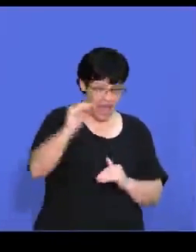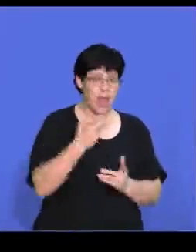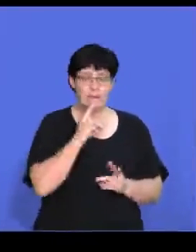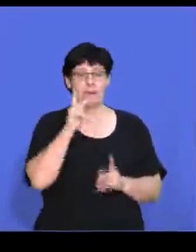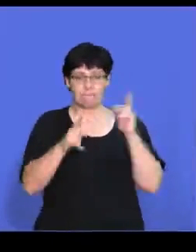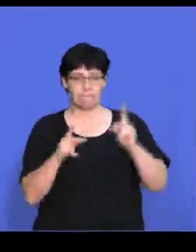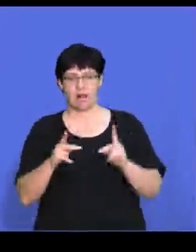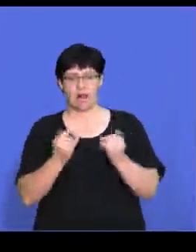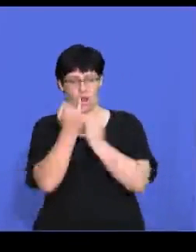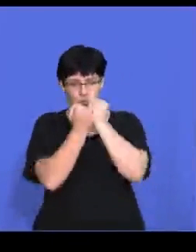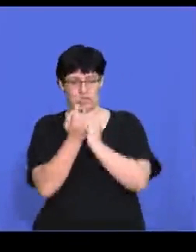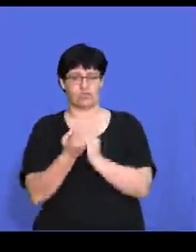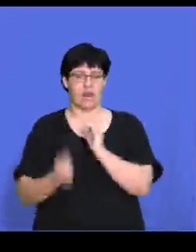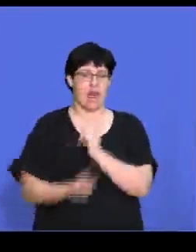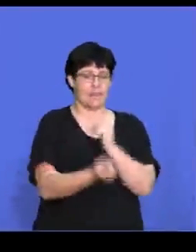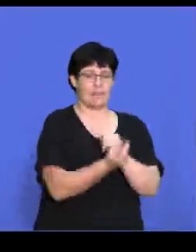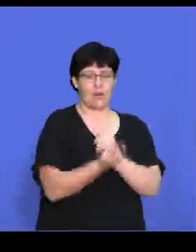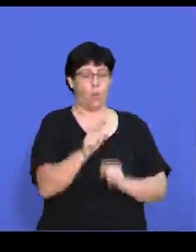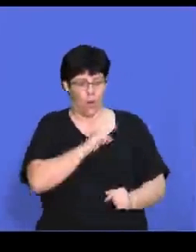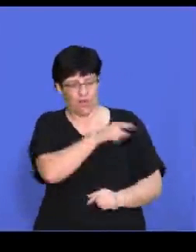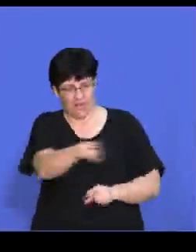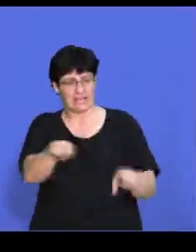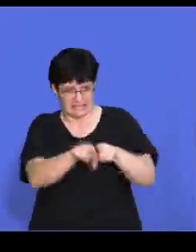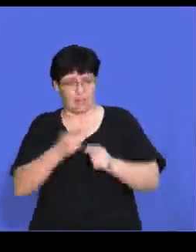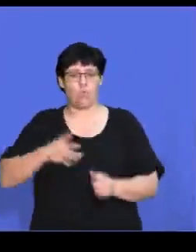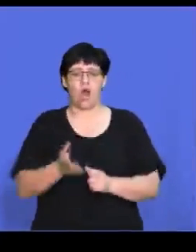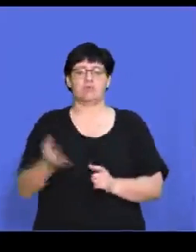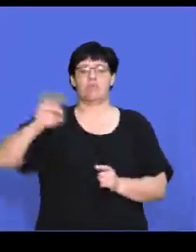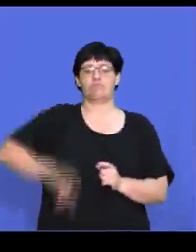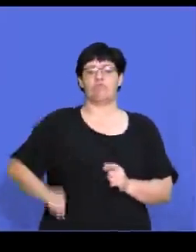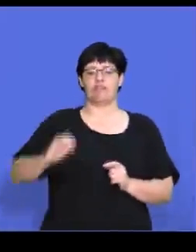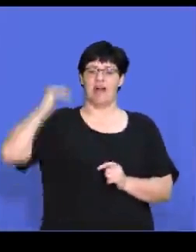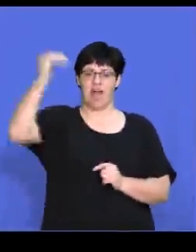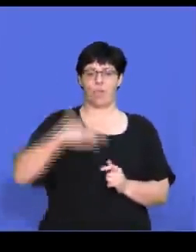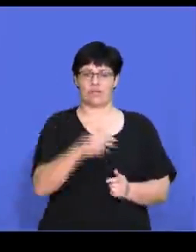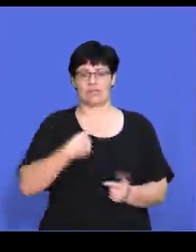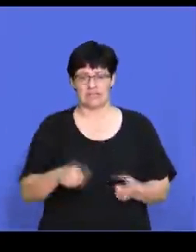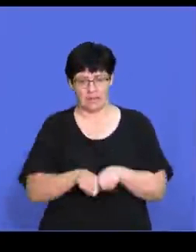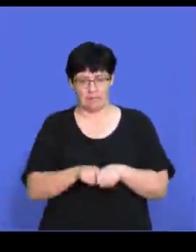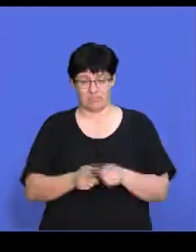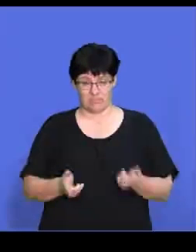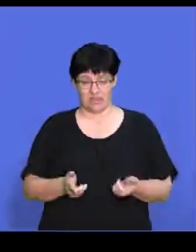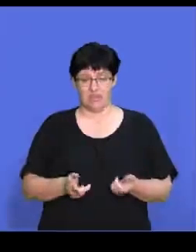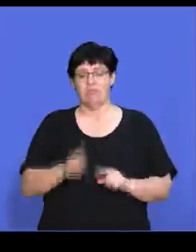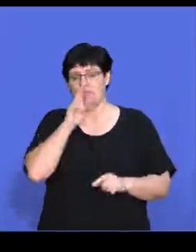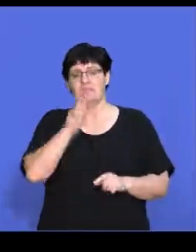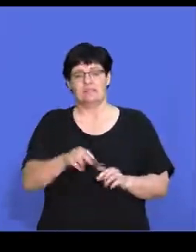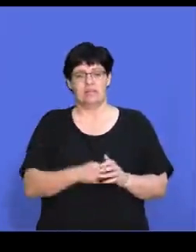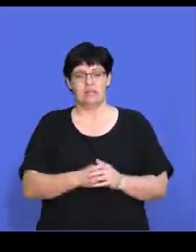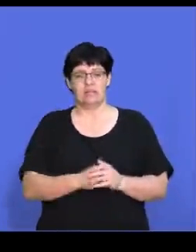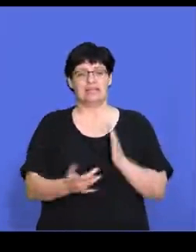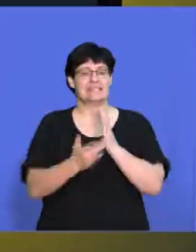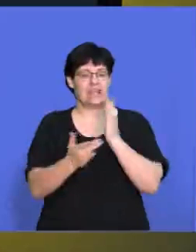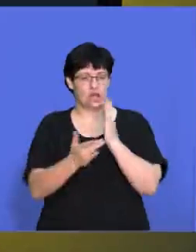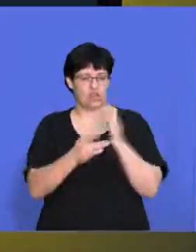potential competitors that want to benefit from high profits. So if we, we've seen like technology